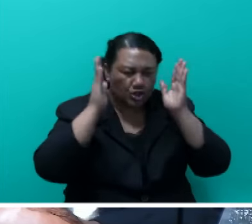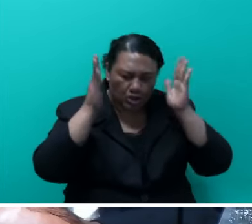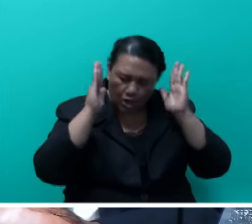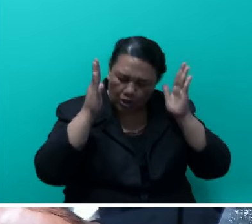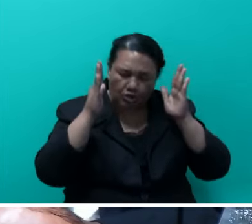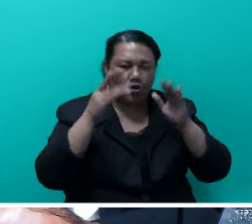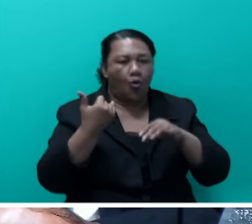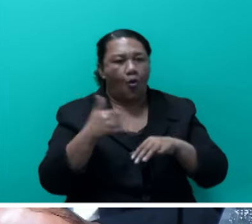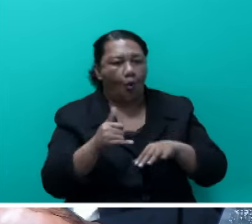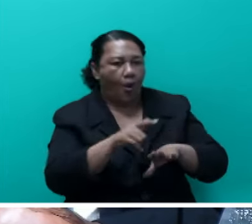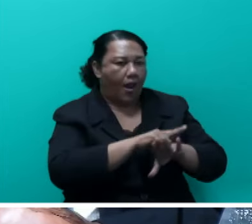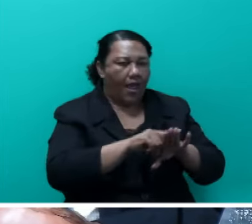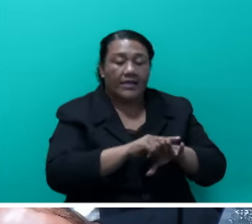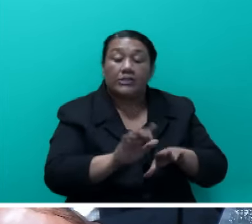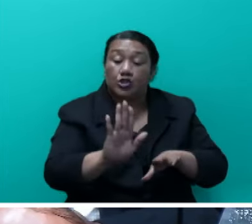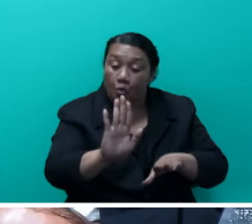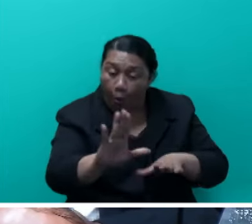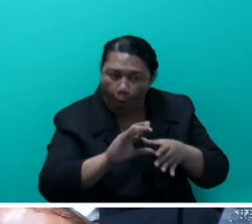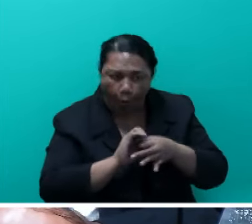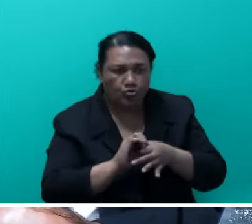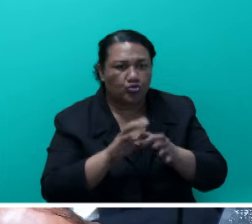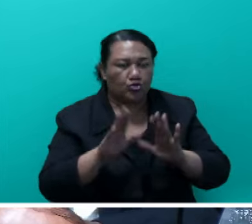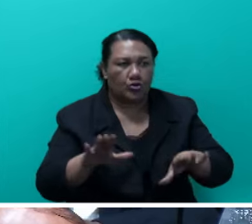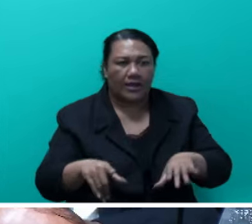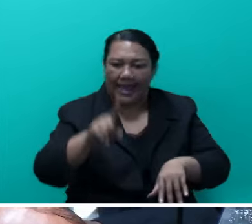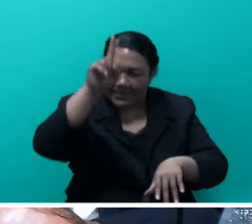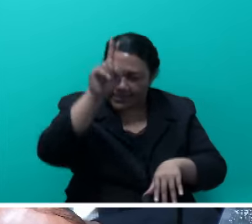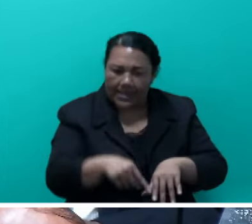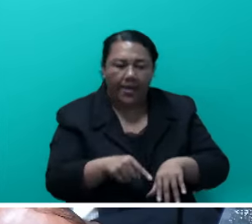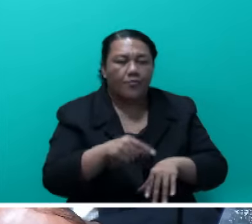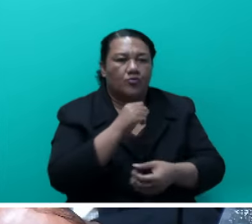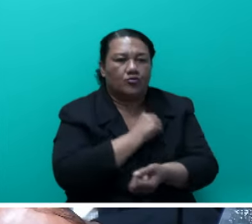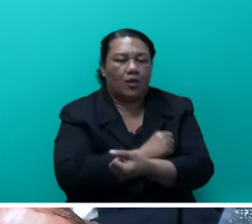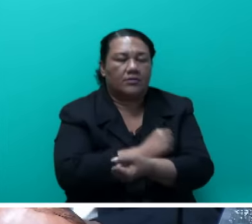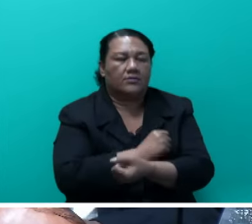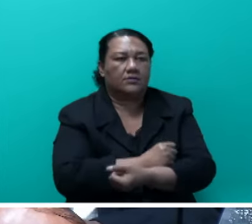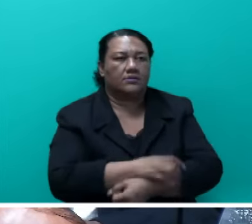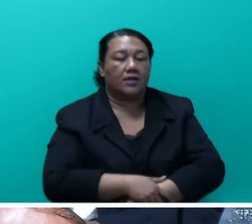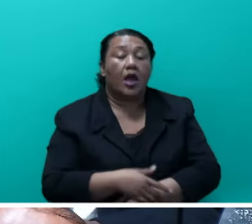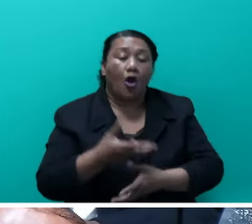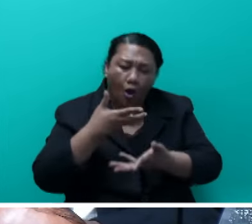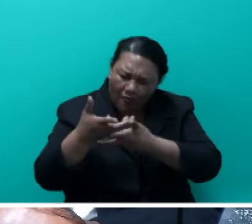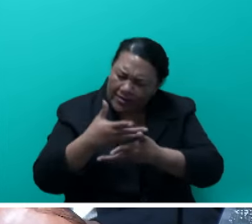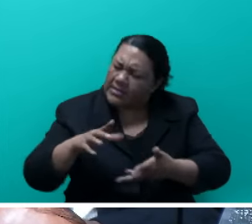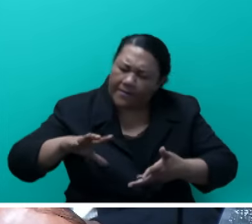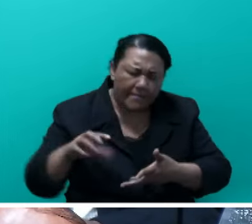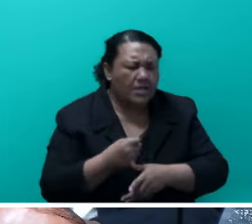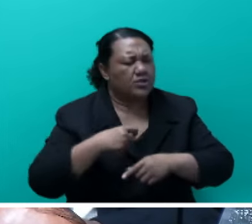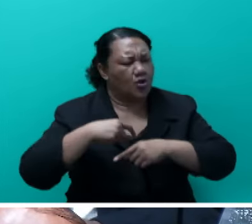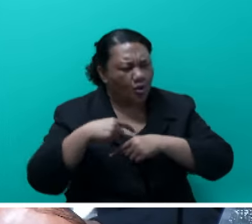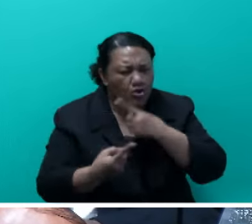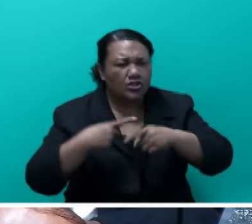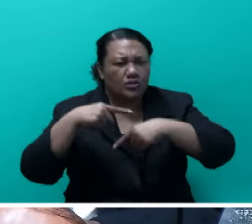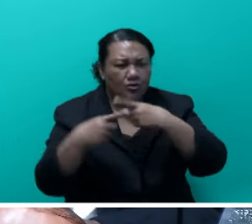children to not do drugs. The conversation is out there. The government is supporting it. Police is